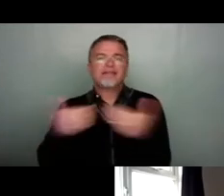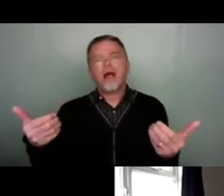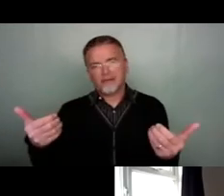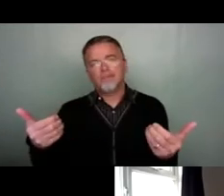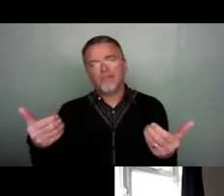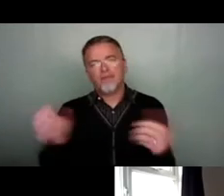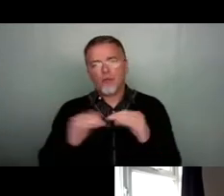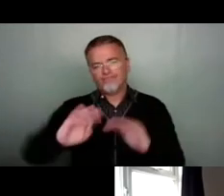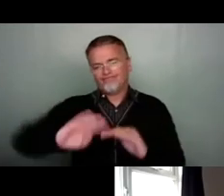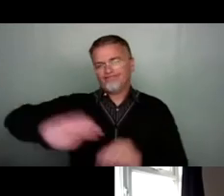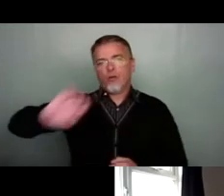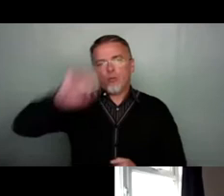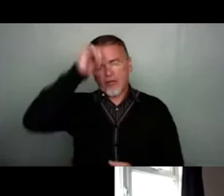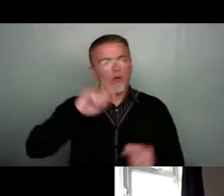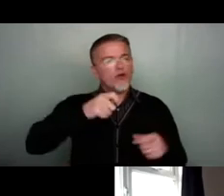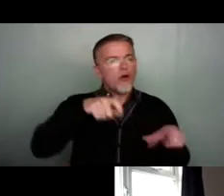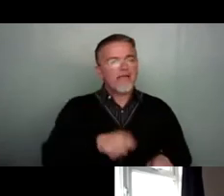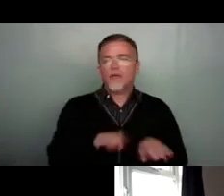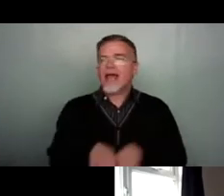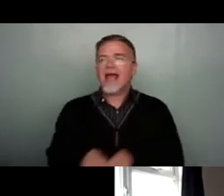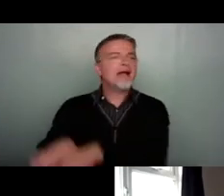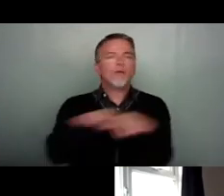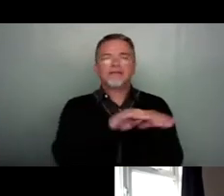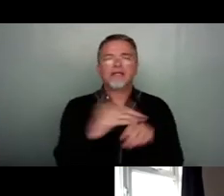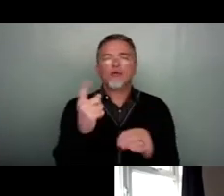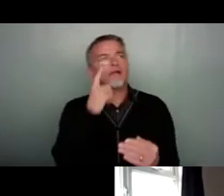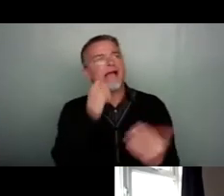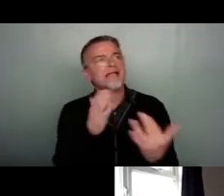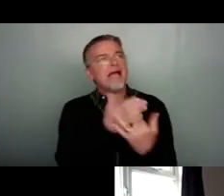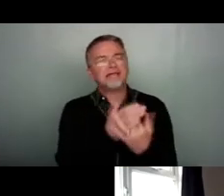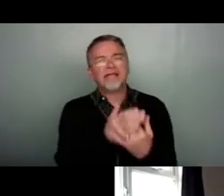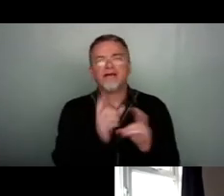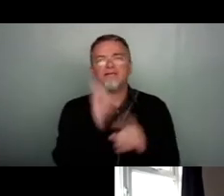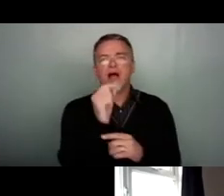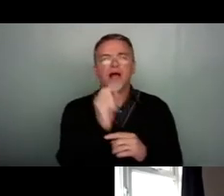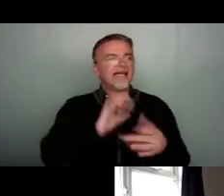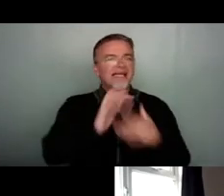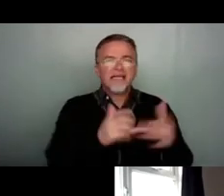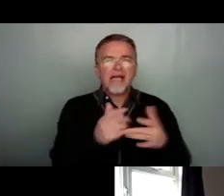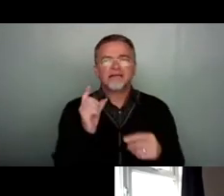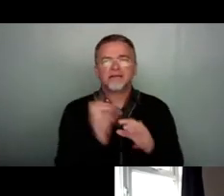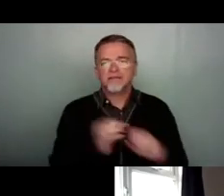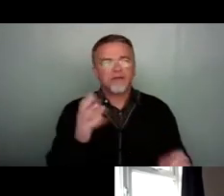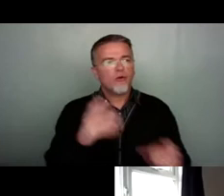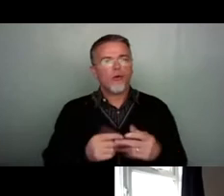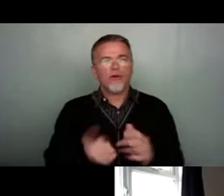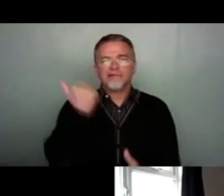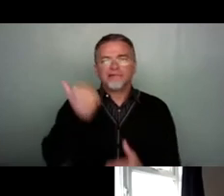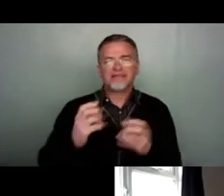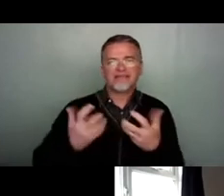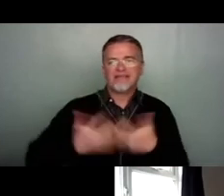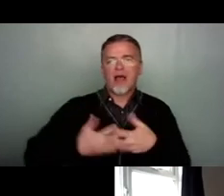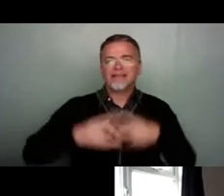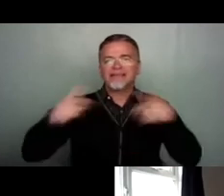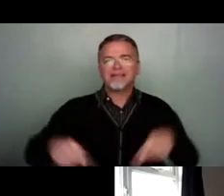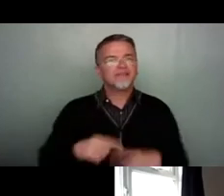from lockdown that there isn't an equity in who has access to fast internet or whizzy devices. So I'd